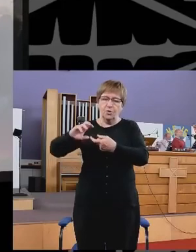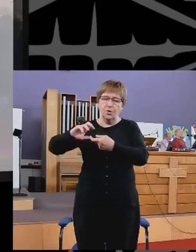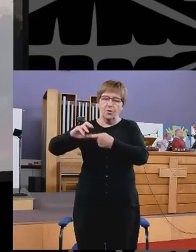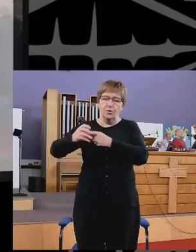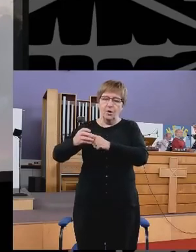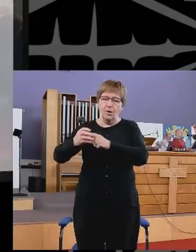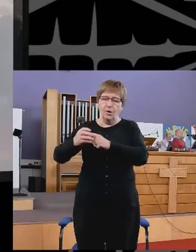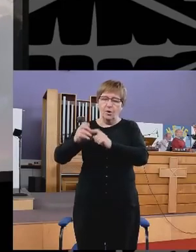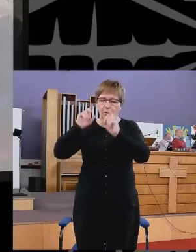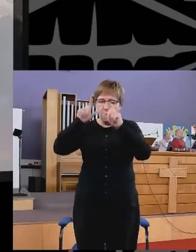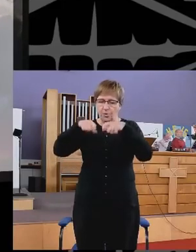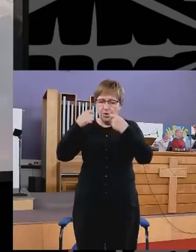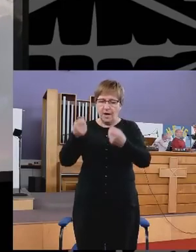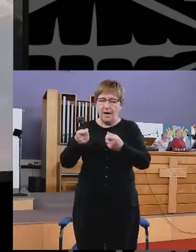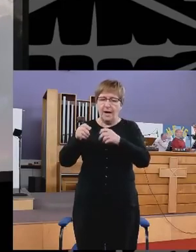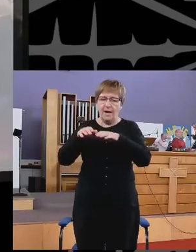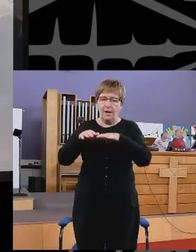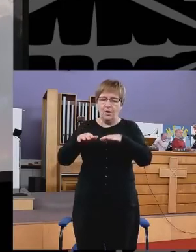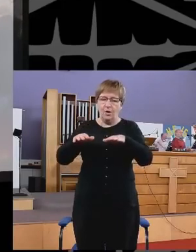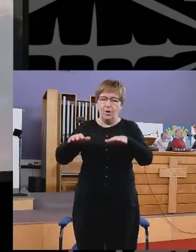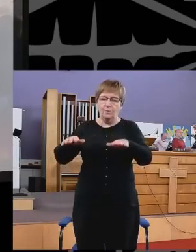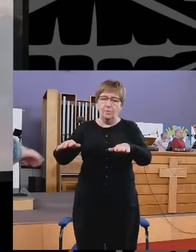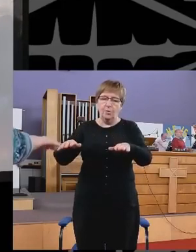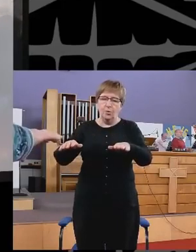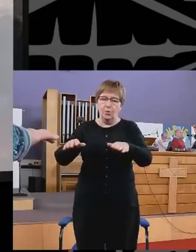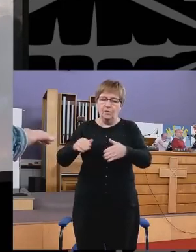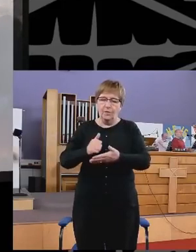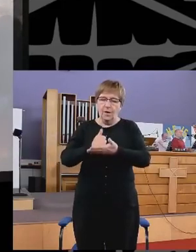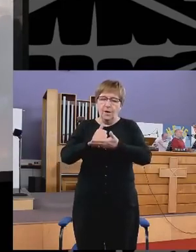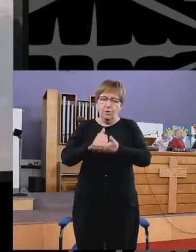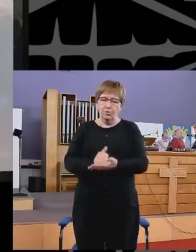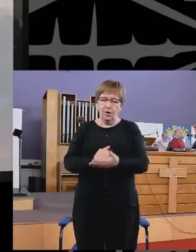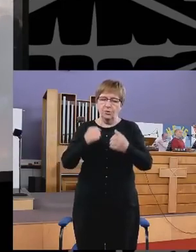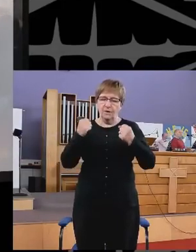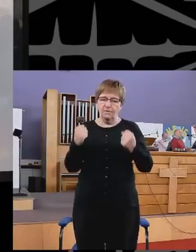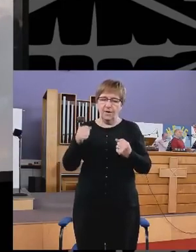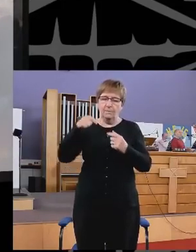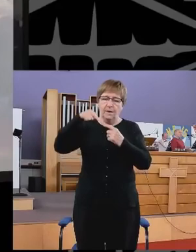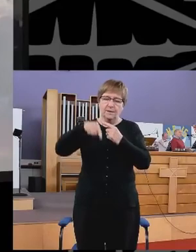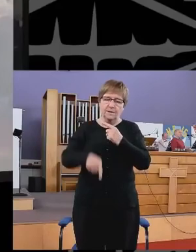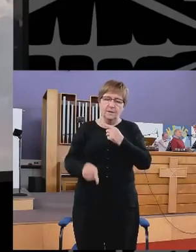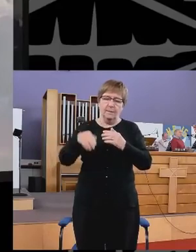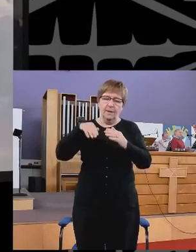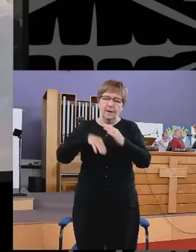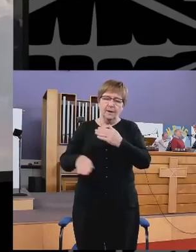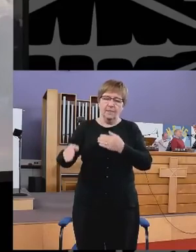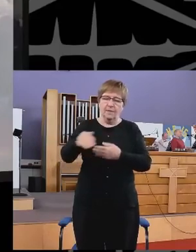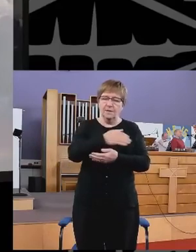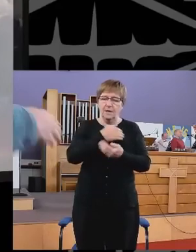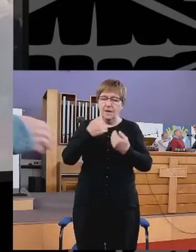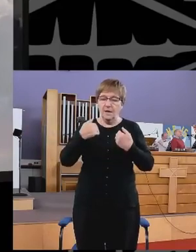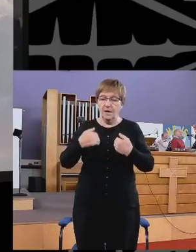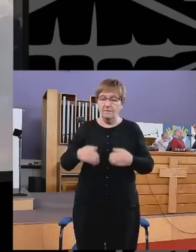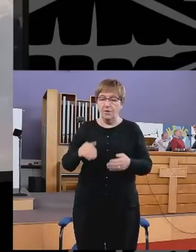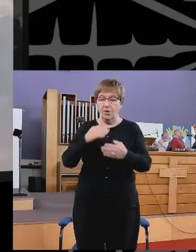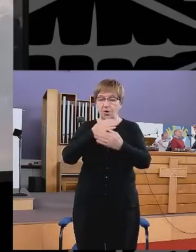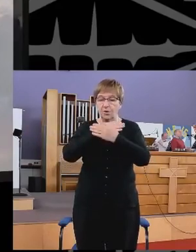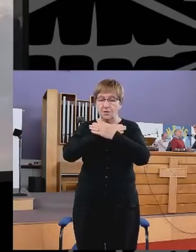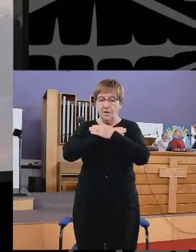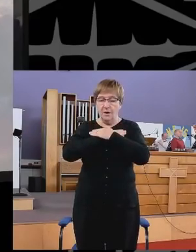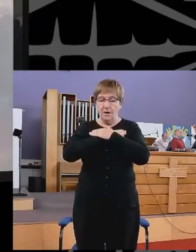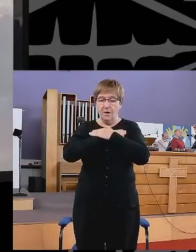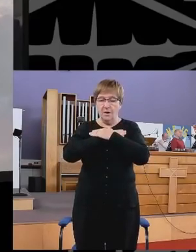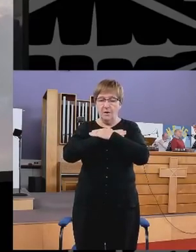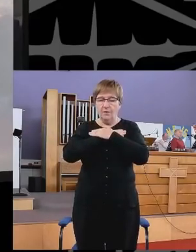the road Which man Of doom Grown in firm And deep In the Saviour's